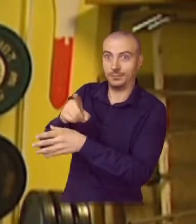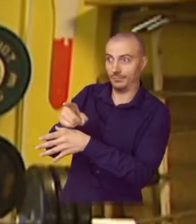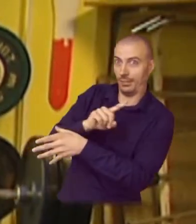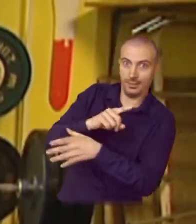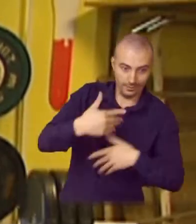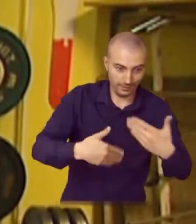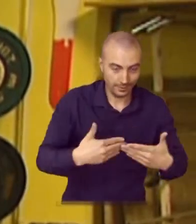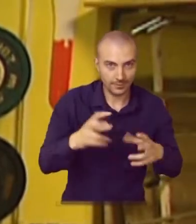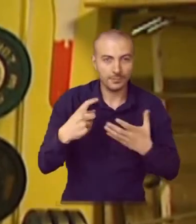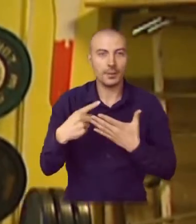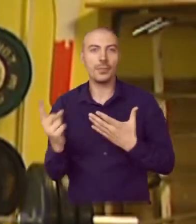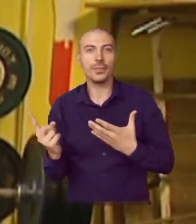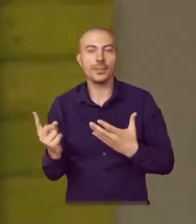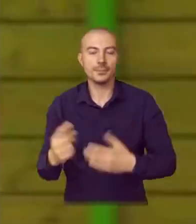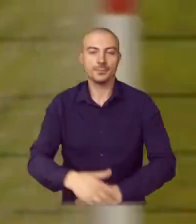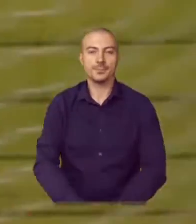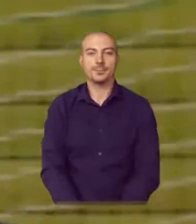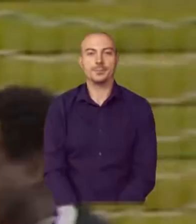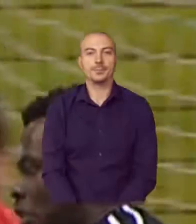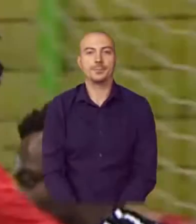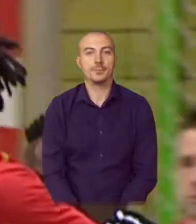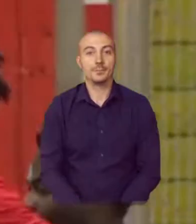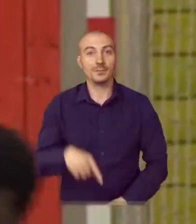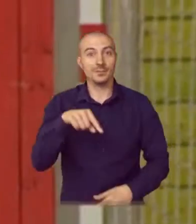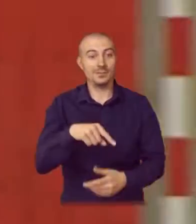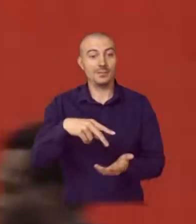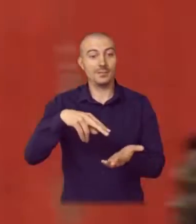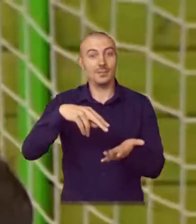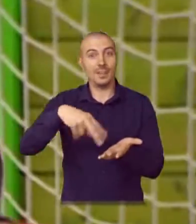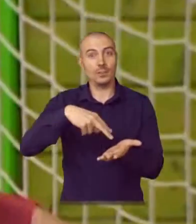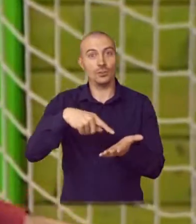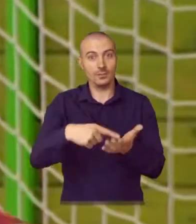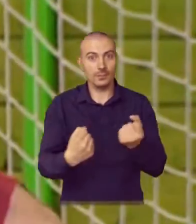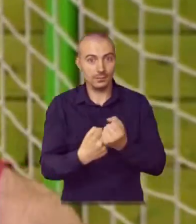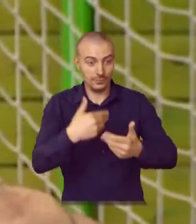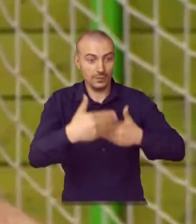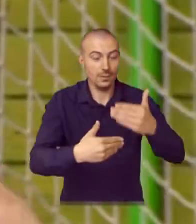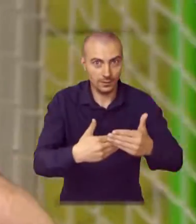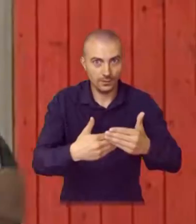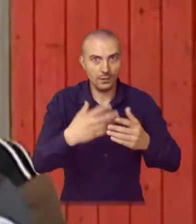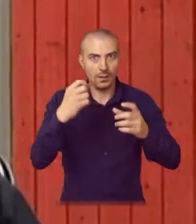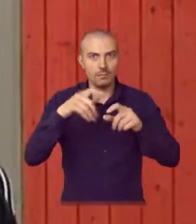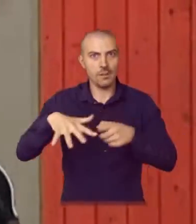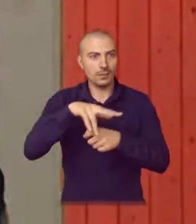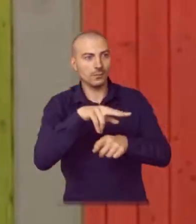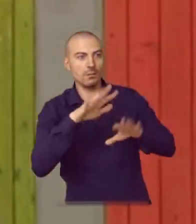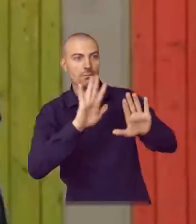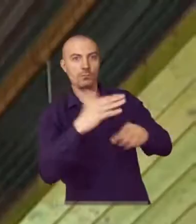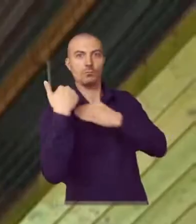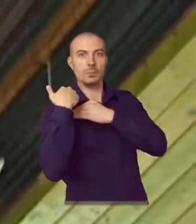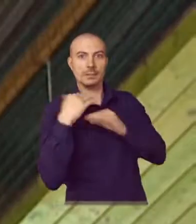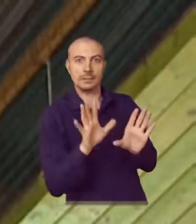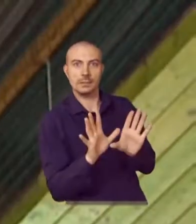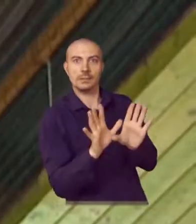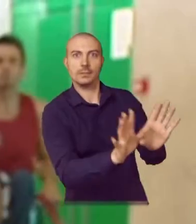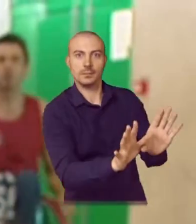device, depriving them of an inclusive experience with the rest of society. Assistive technologies are often perceived as